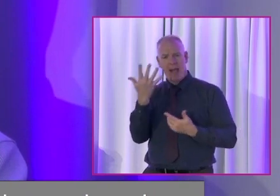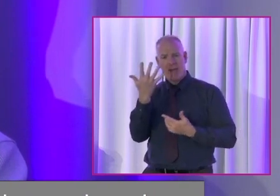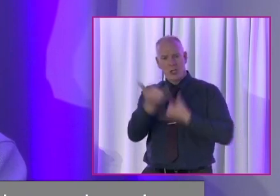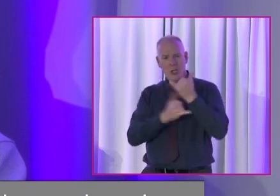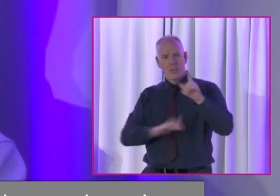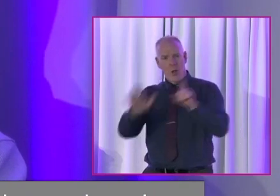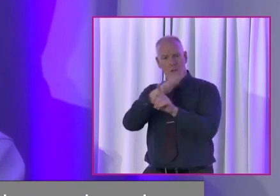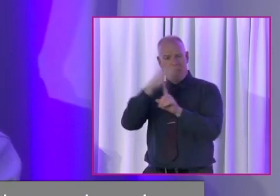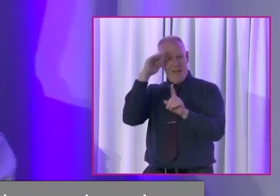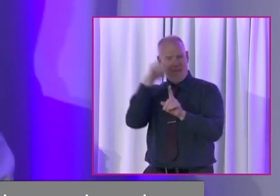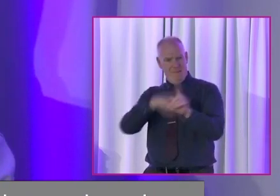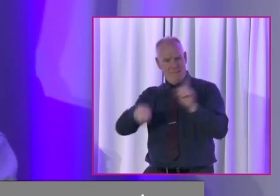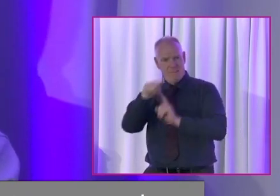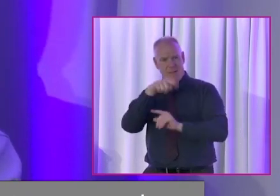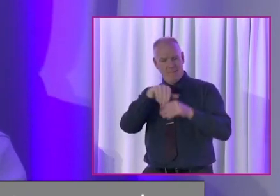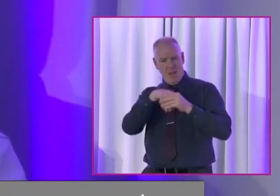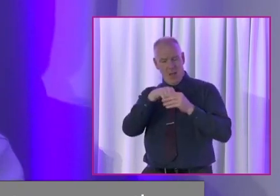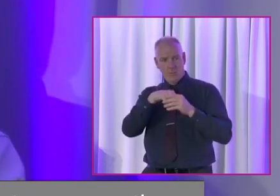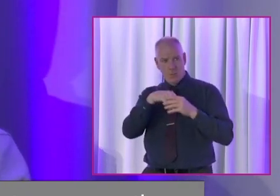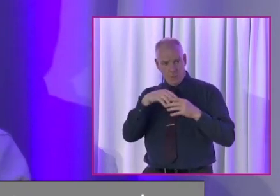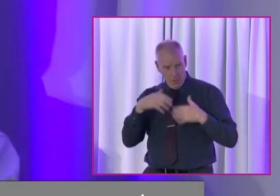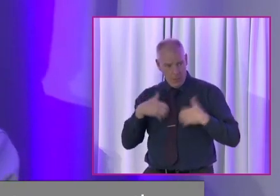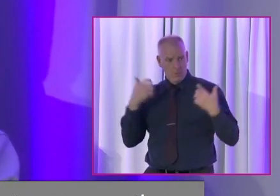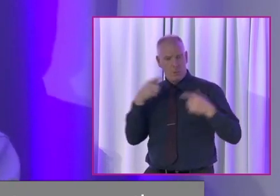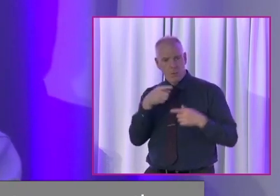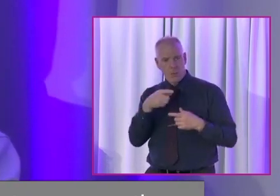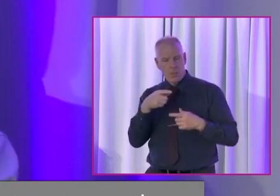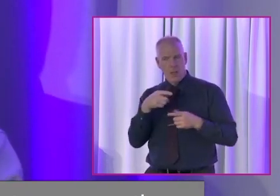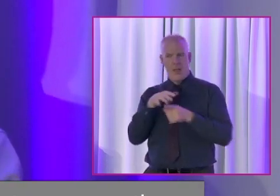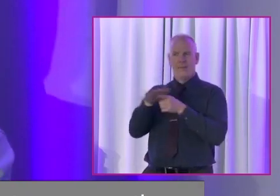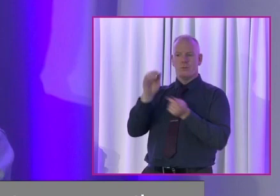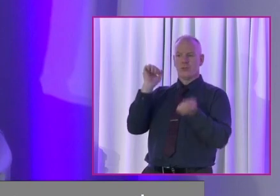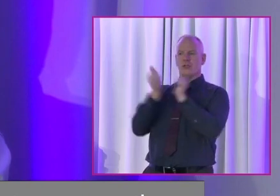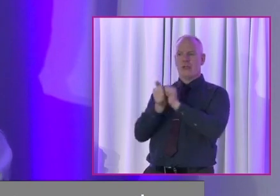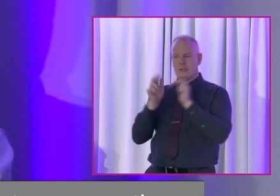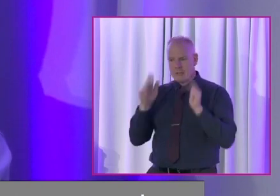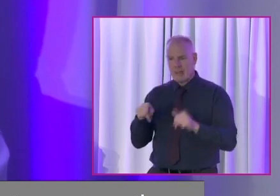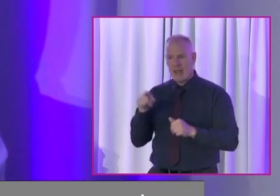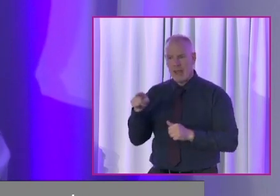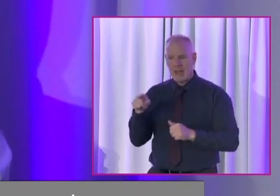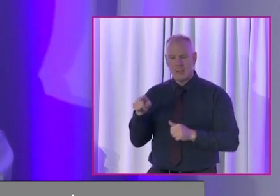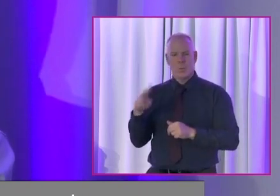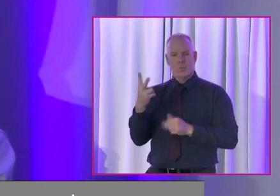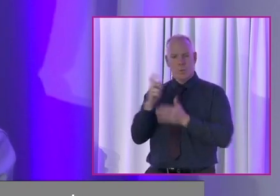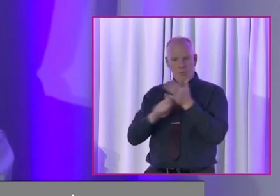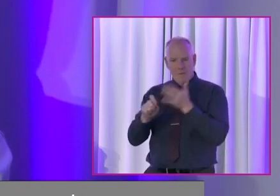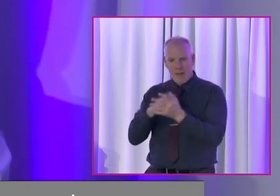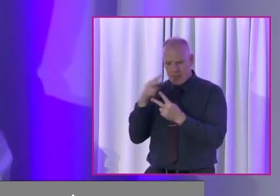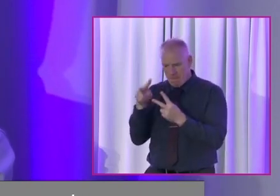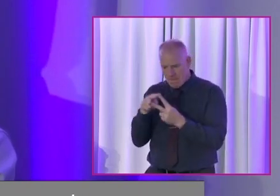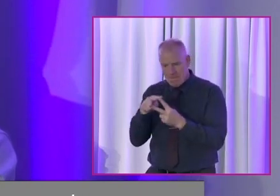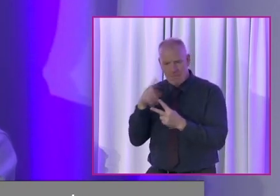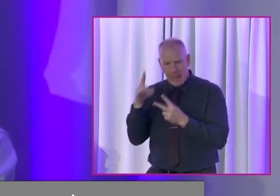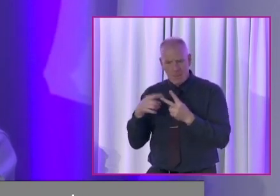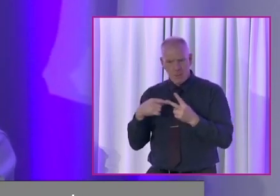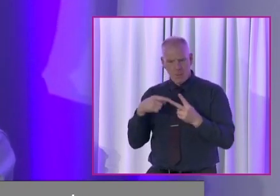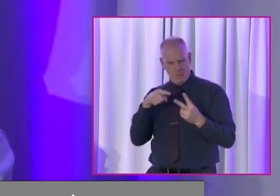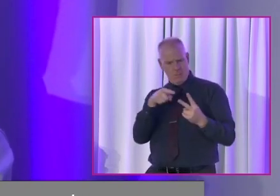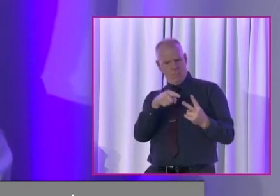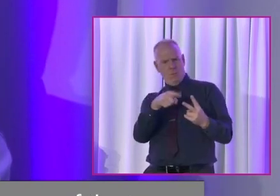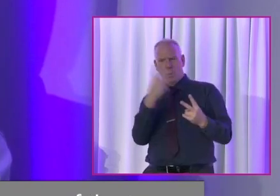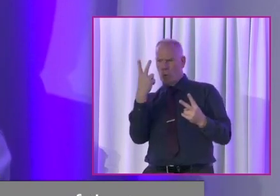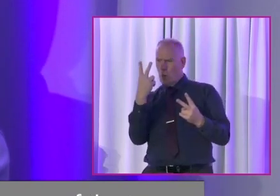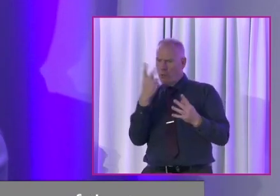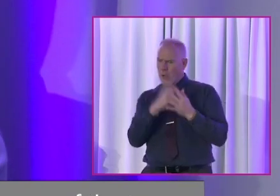kind of caption, that kind of anger. But also people are seeing things can change. They've seen it change in the two referendums. They're saying, hold on here now a second.